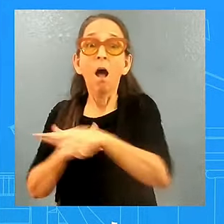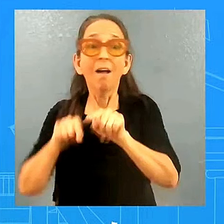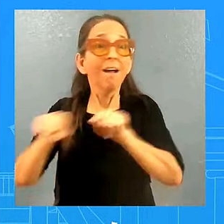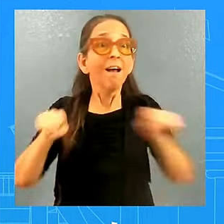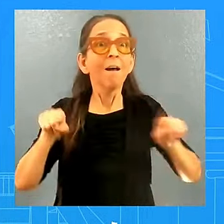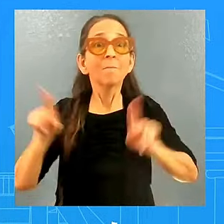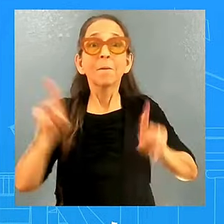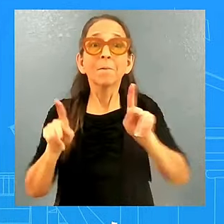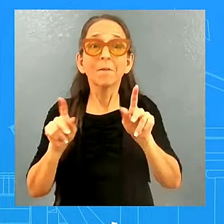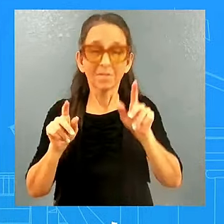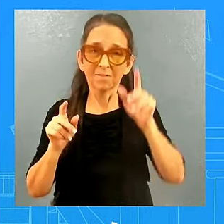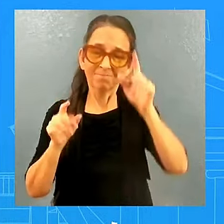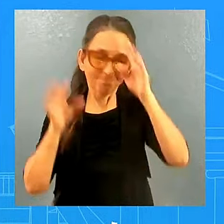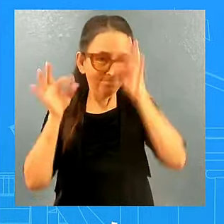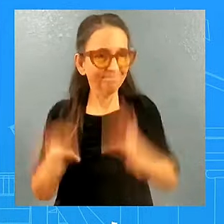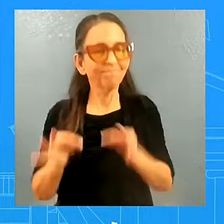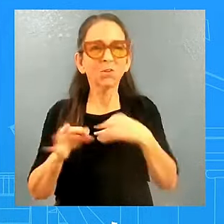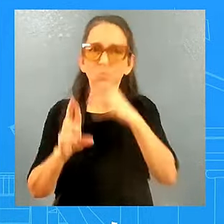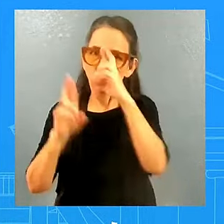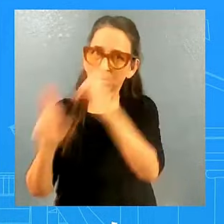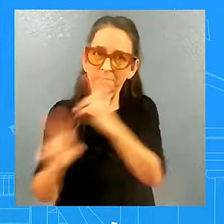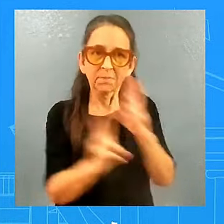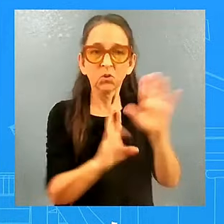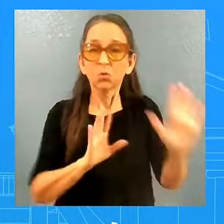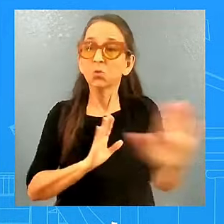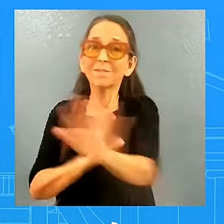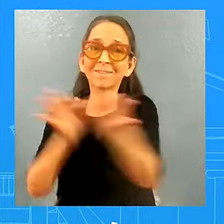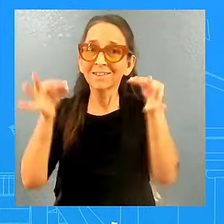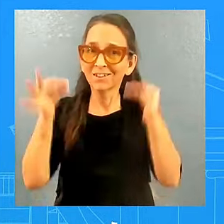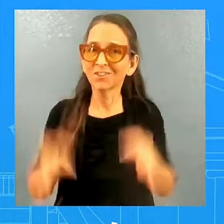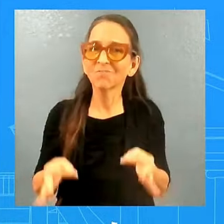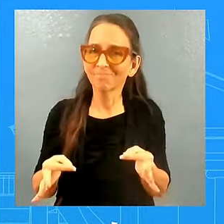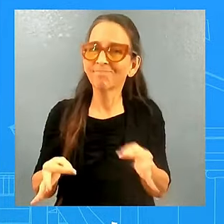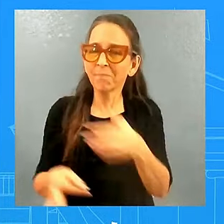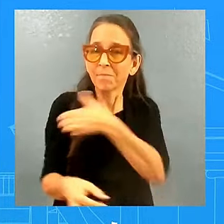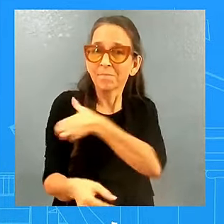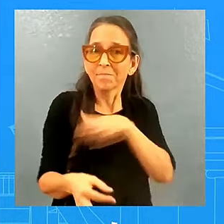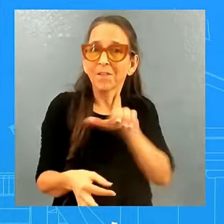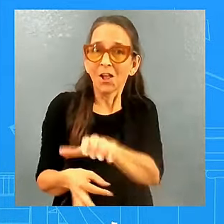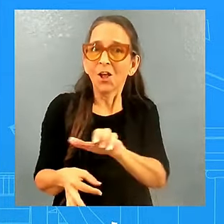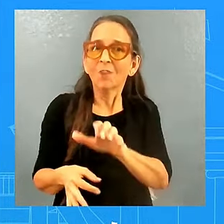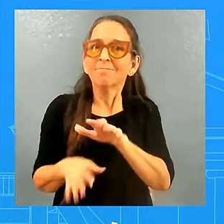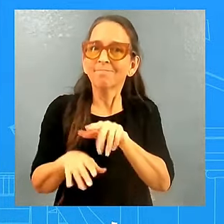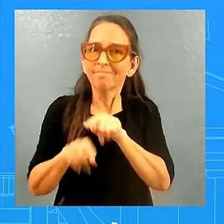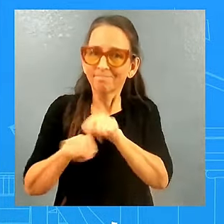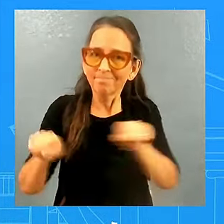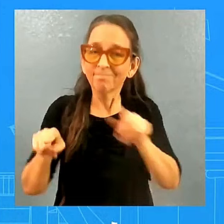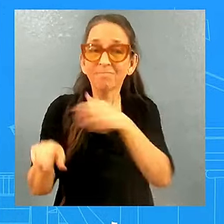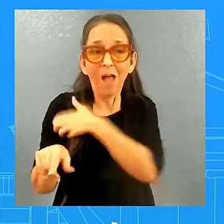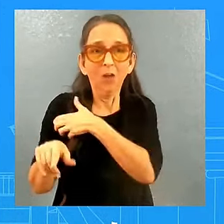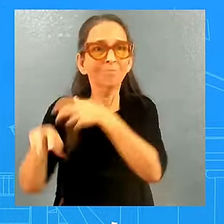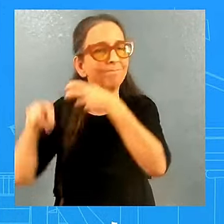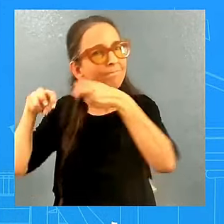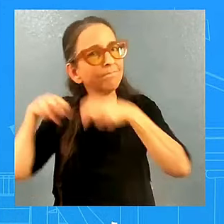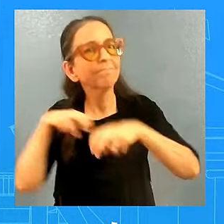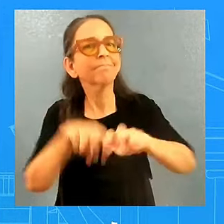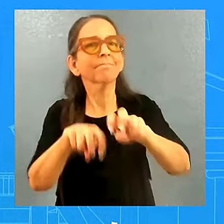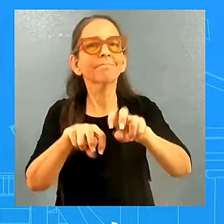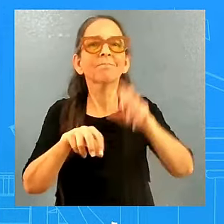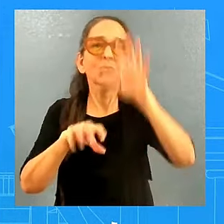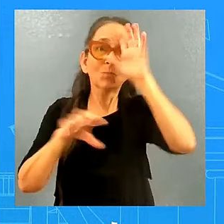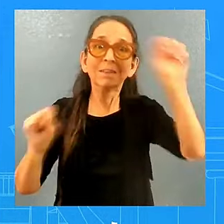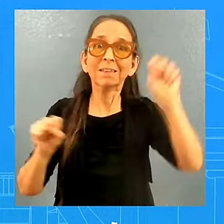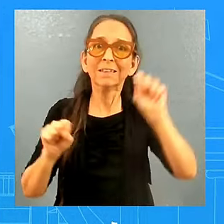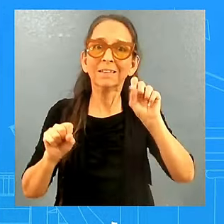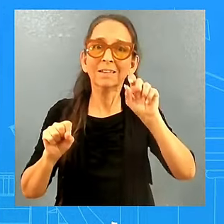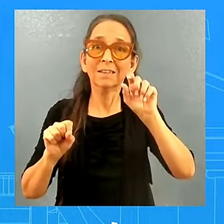transfer of power. That is something the president is going to lead, right? He's going to lead by example. That's what you're going to continue to see